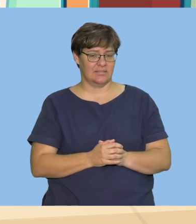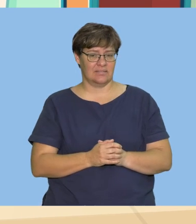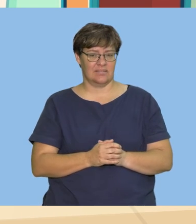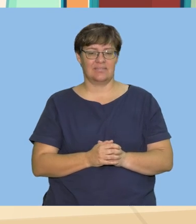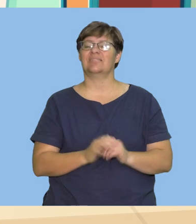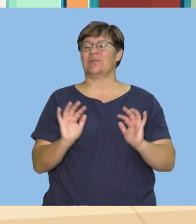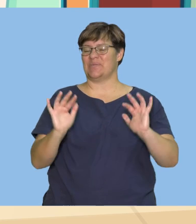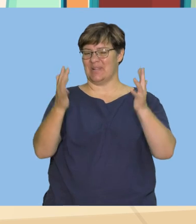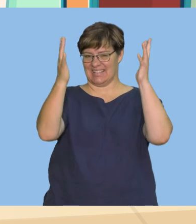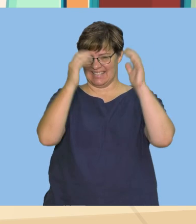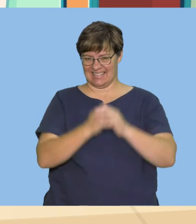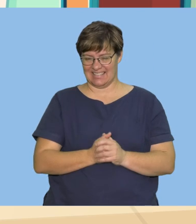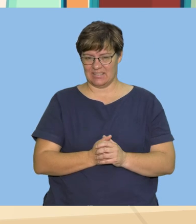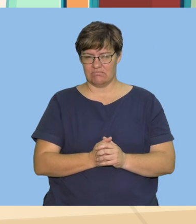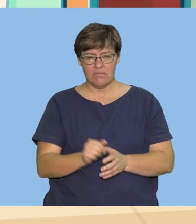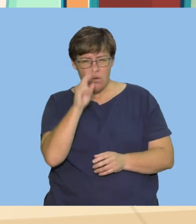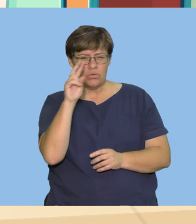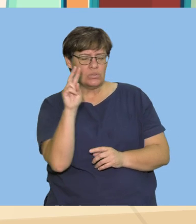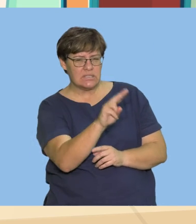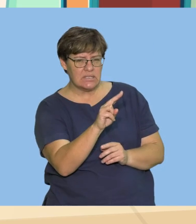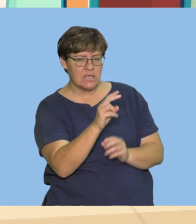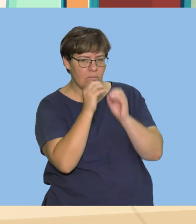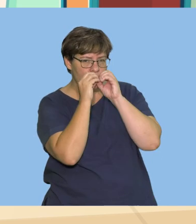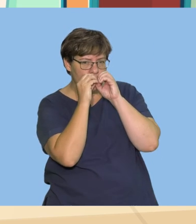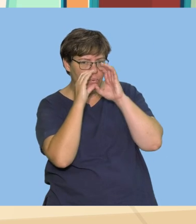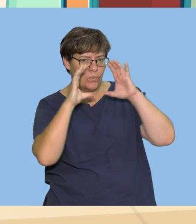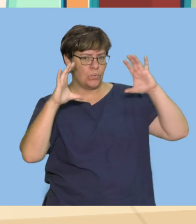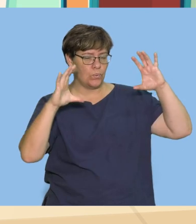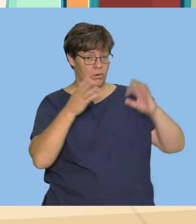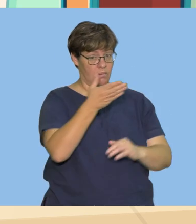Well done. Did you see a balloon on the table?